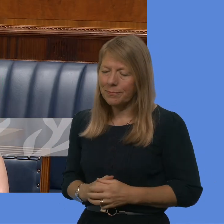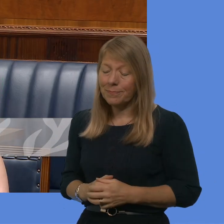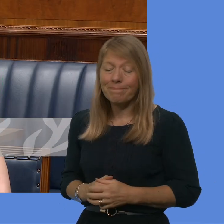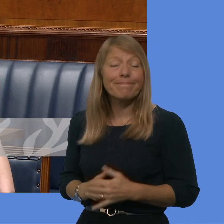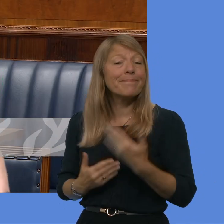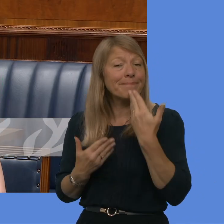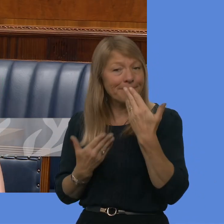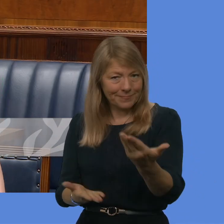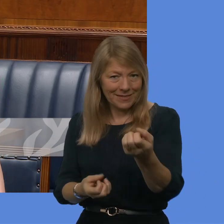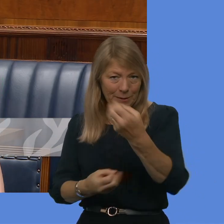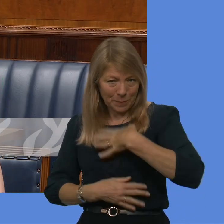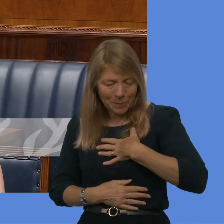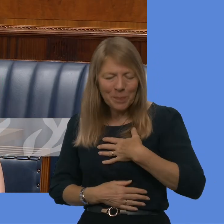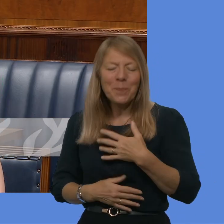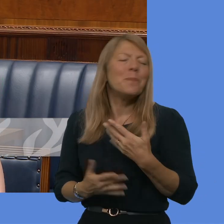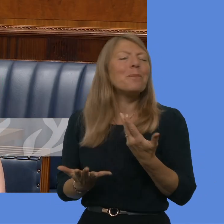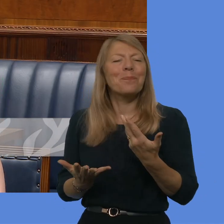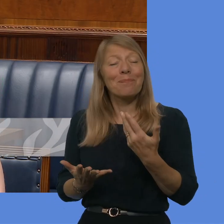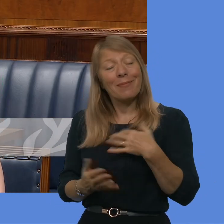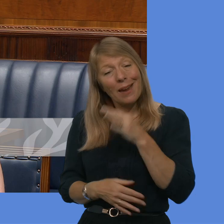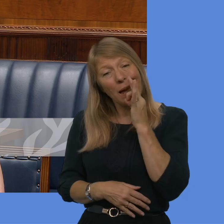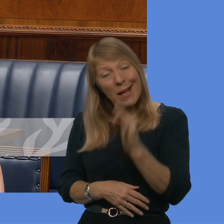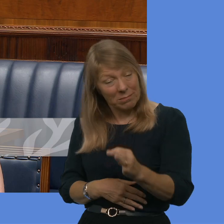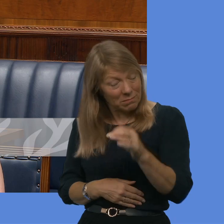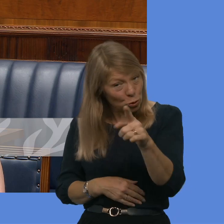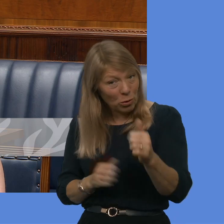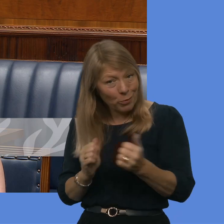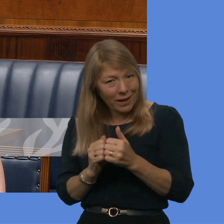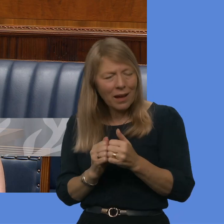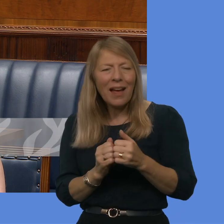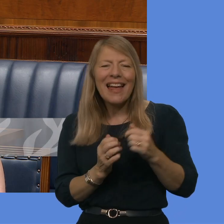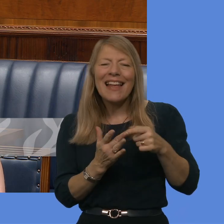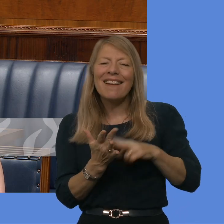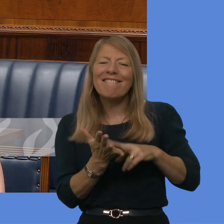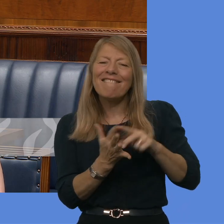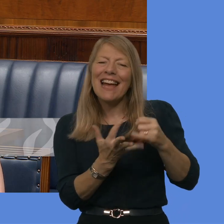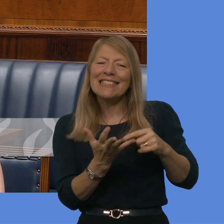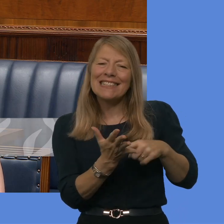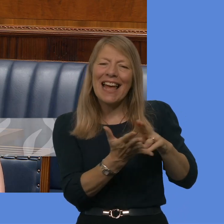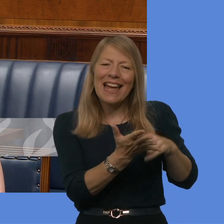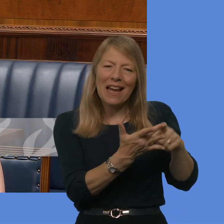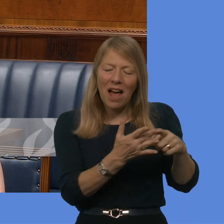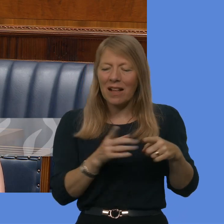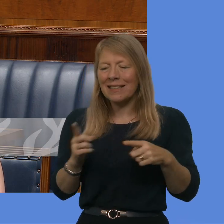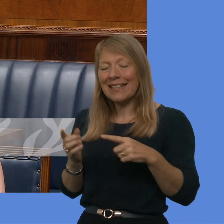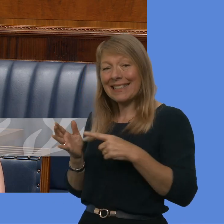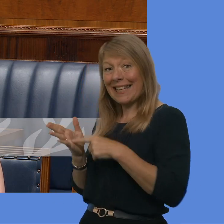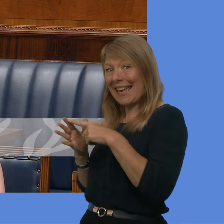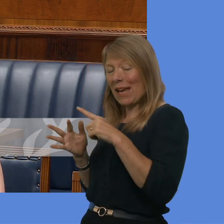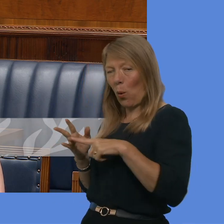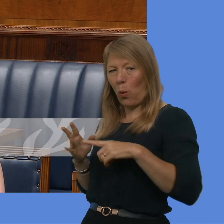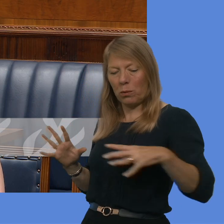that it is, I suppose, really important for both InvestA&I and the executive to maximise and